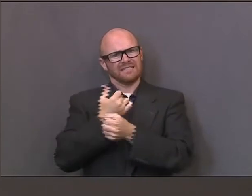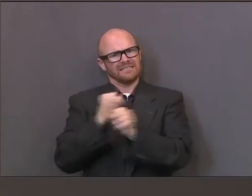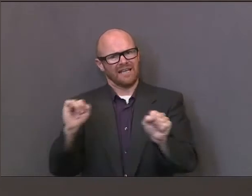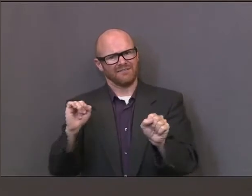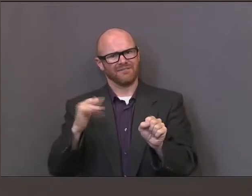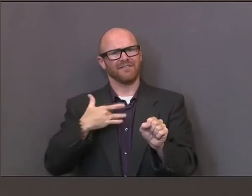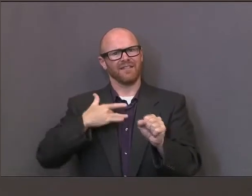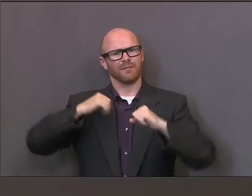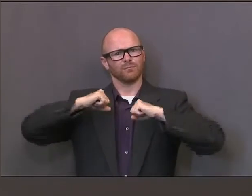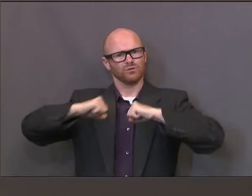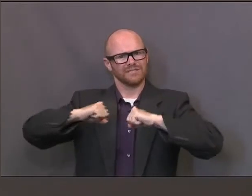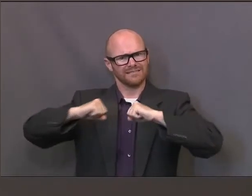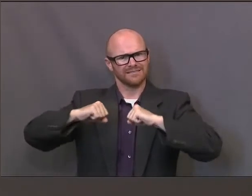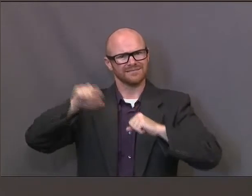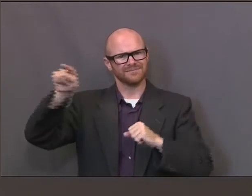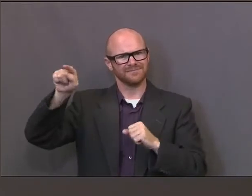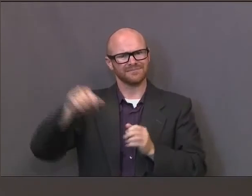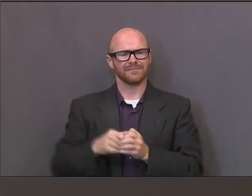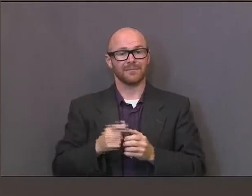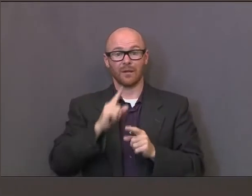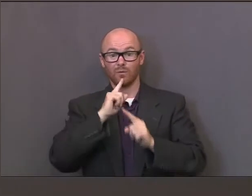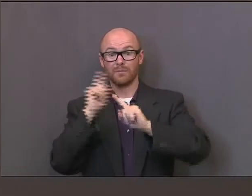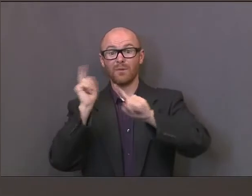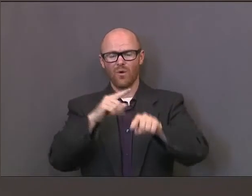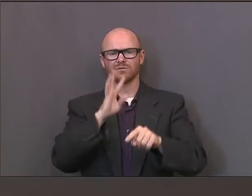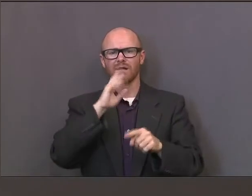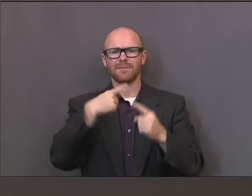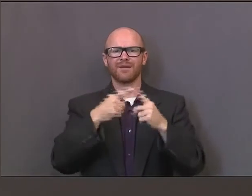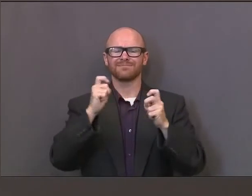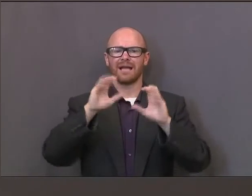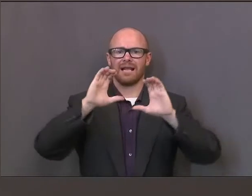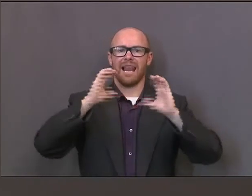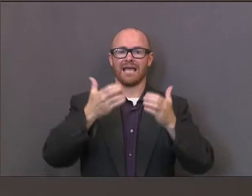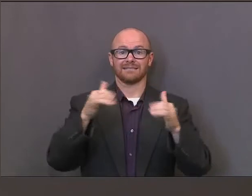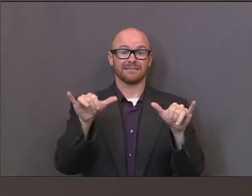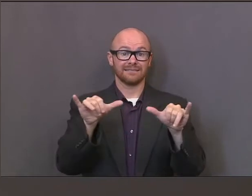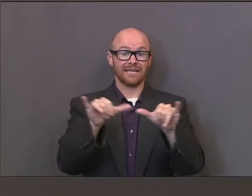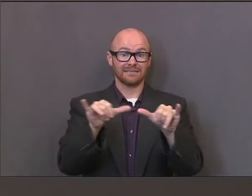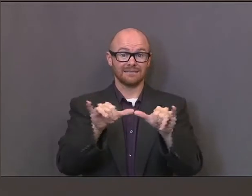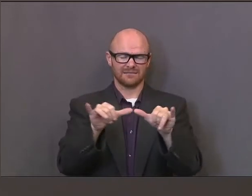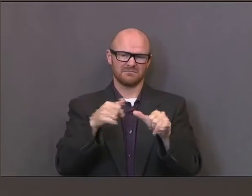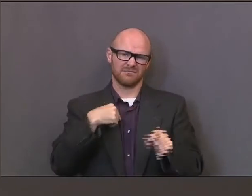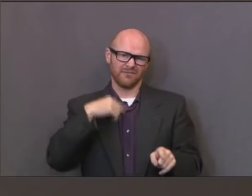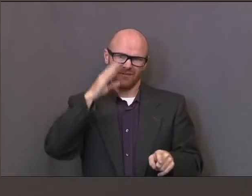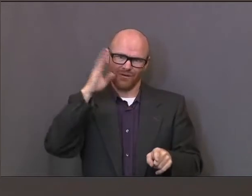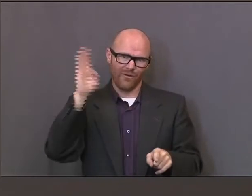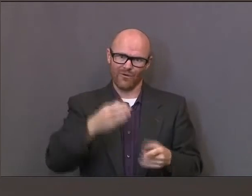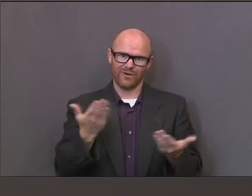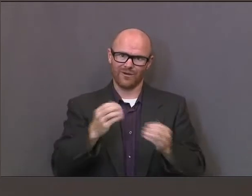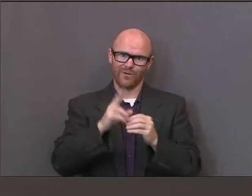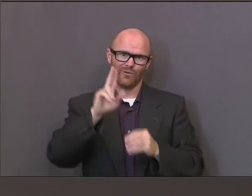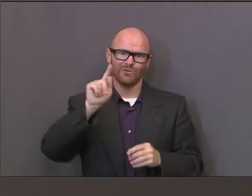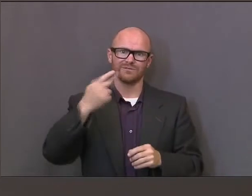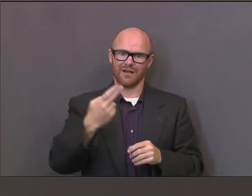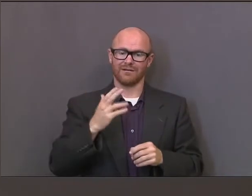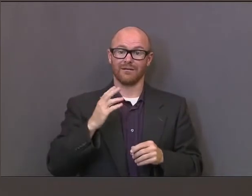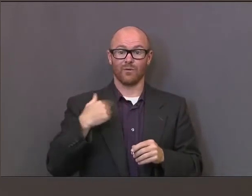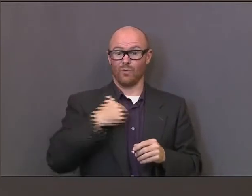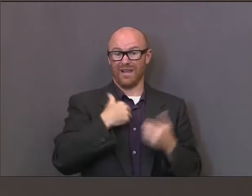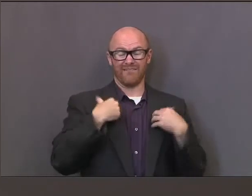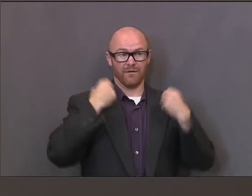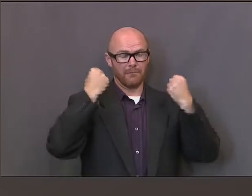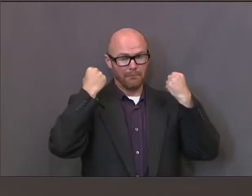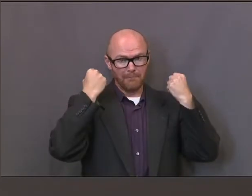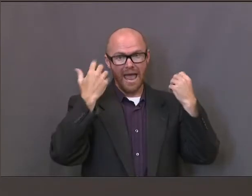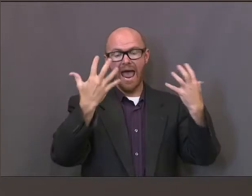The report did raise a concern about class sizes, and this is something that we've known for a long time with our young population, that we